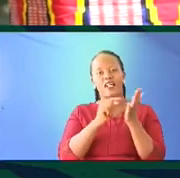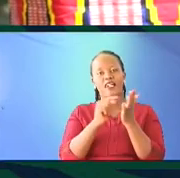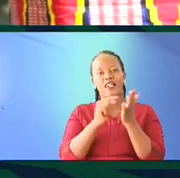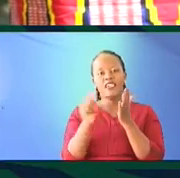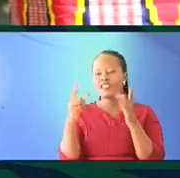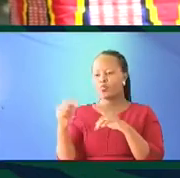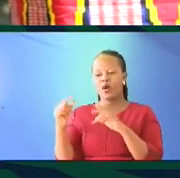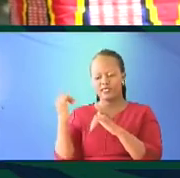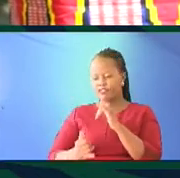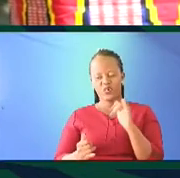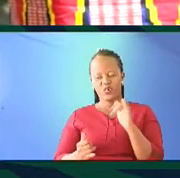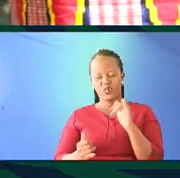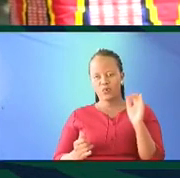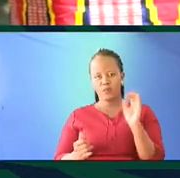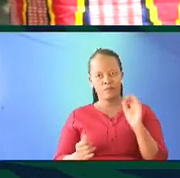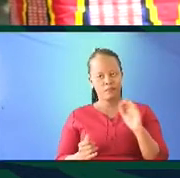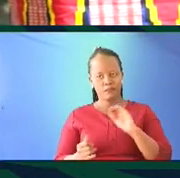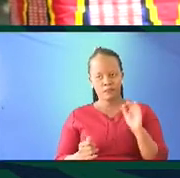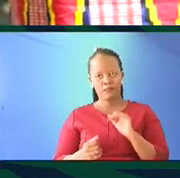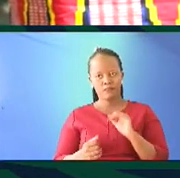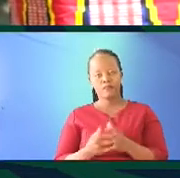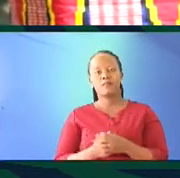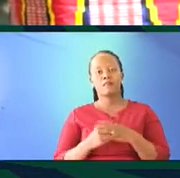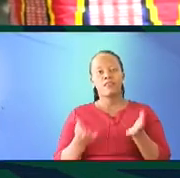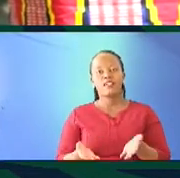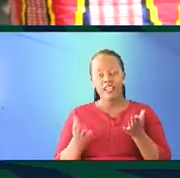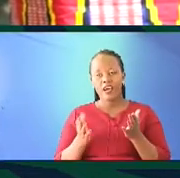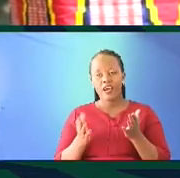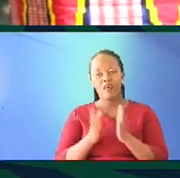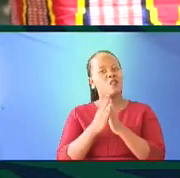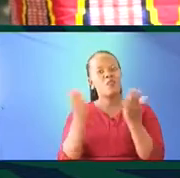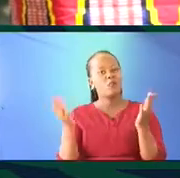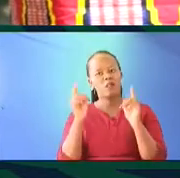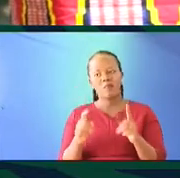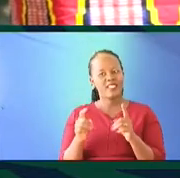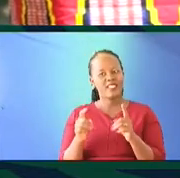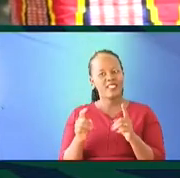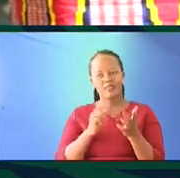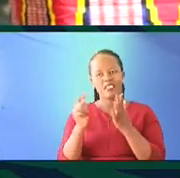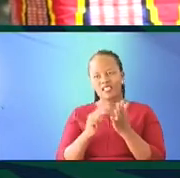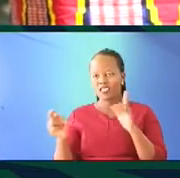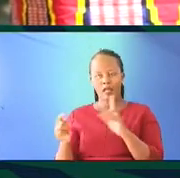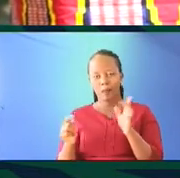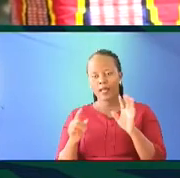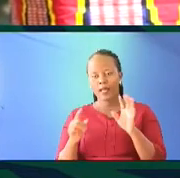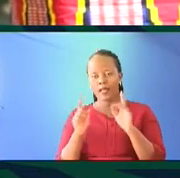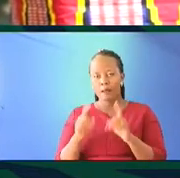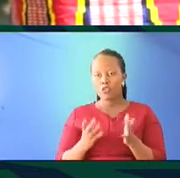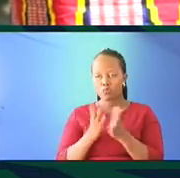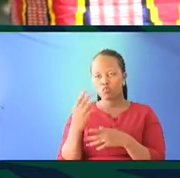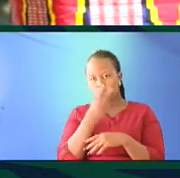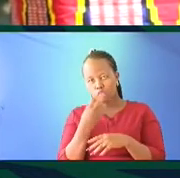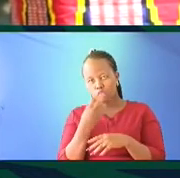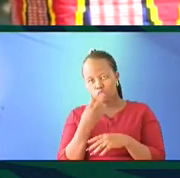the final word. It is not the only word, okay? Books now do not have to be in this format. They can be in oral form. They can